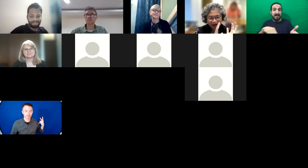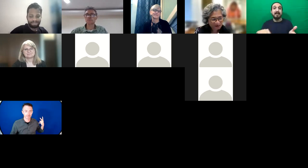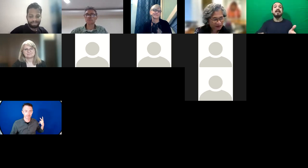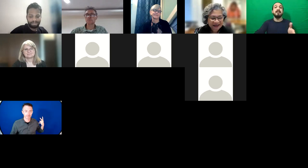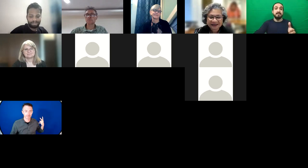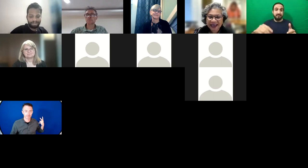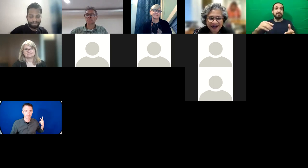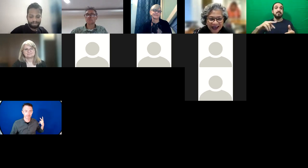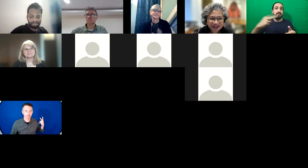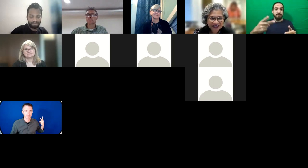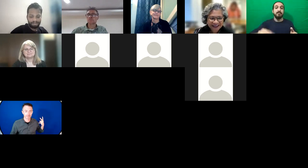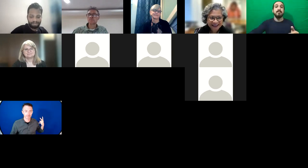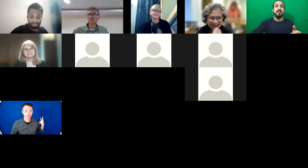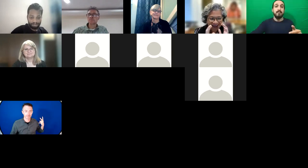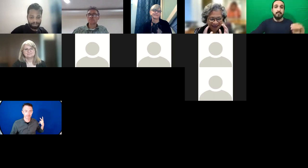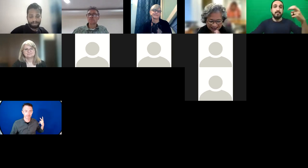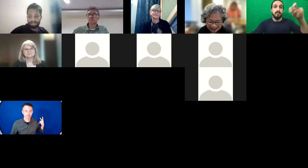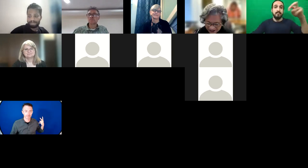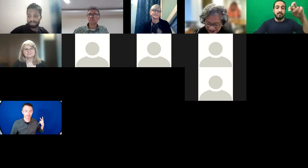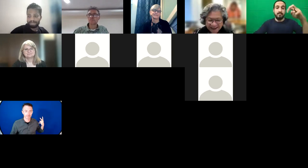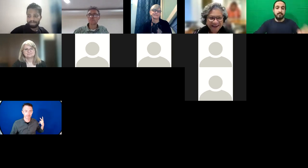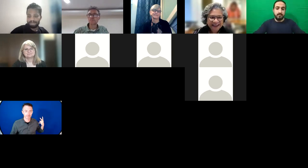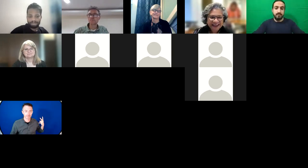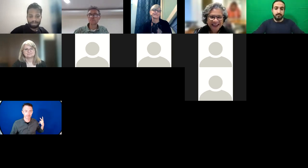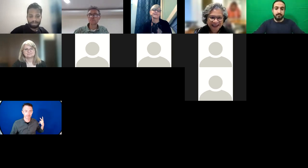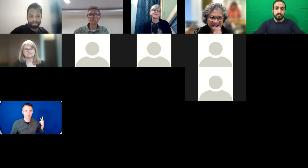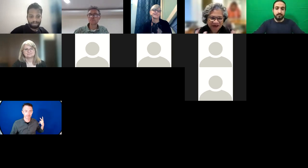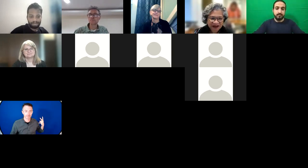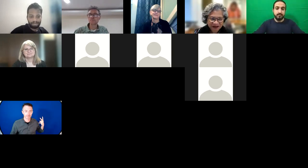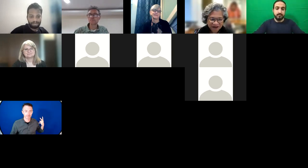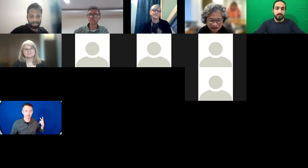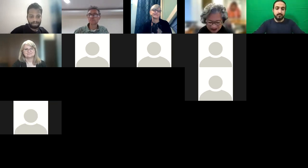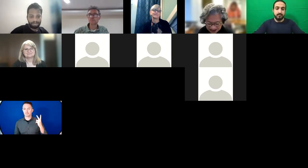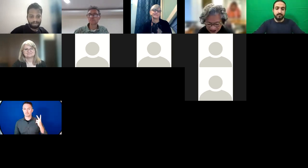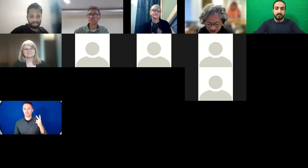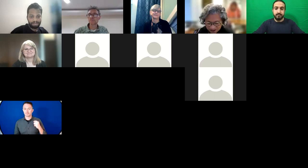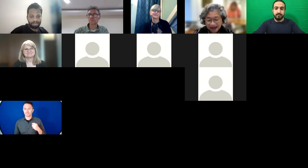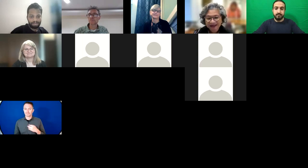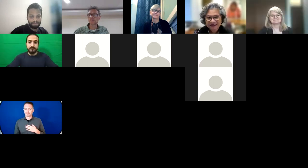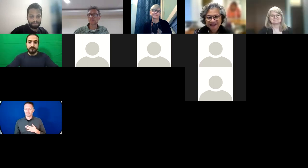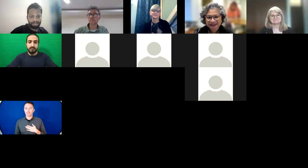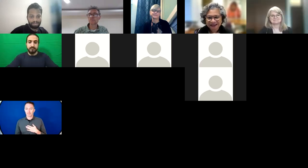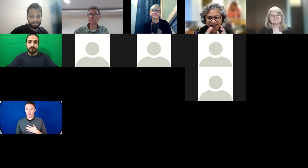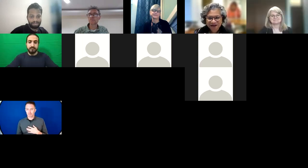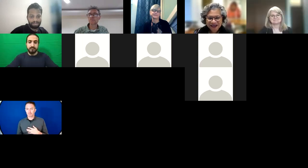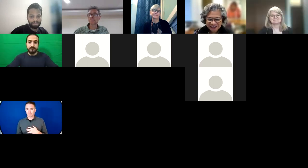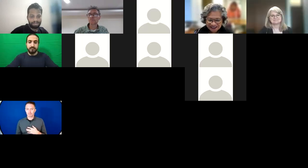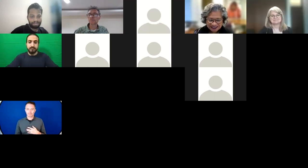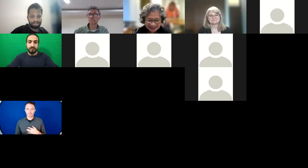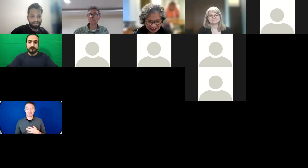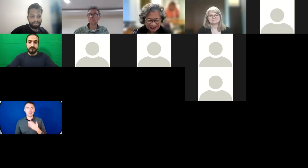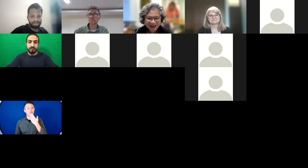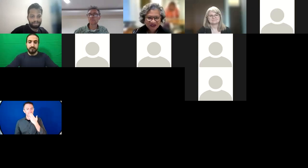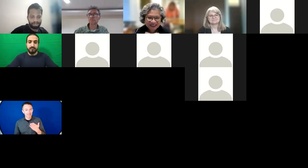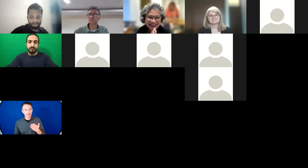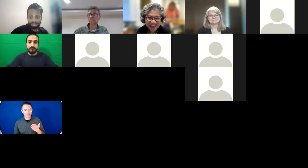again, Angela and Divya and our four distinguished panelists. And if the ministers